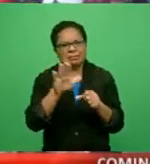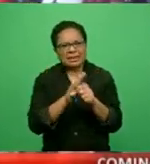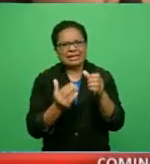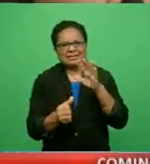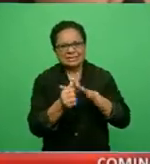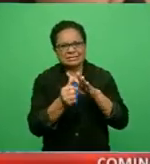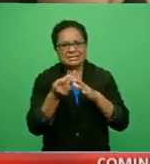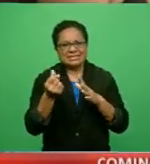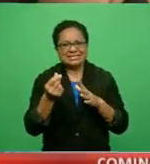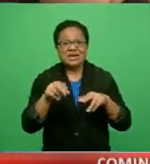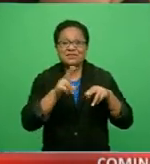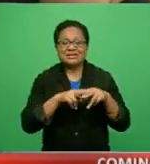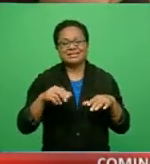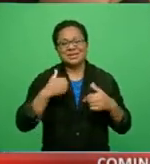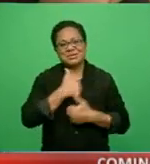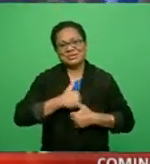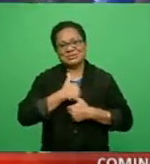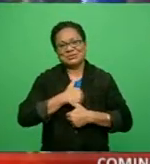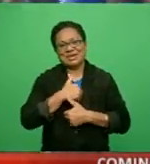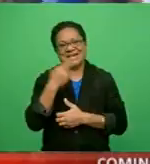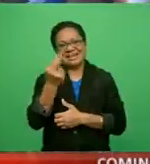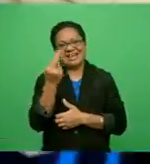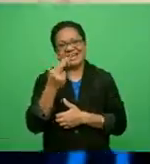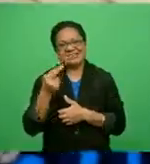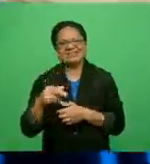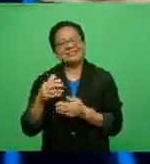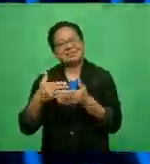Fijians enjoying time out amidst COVID-19.